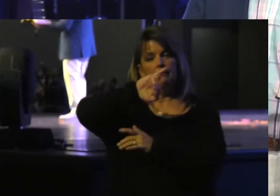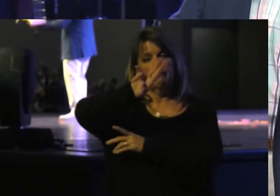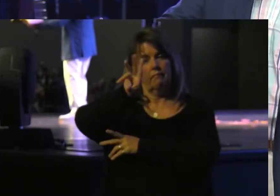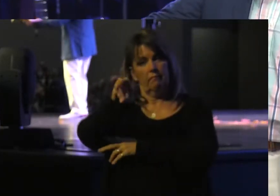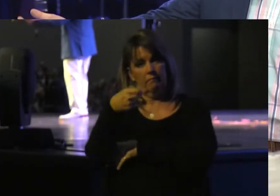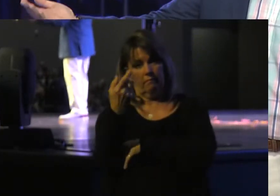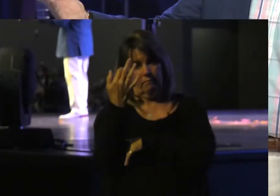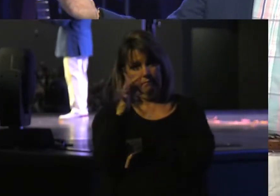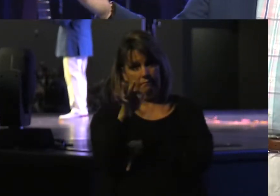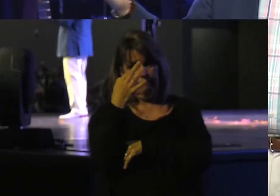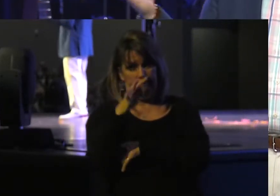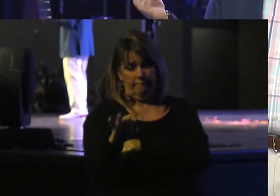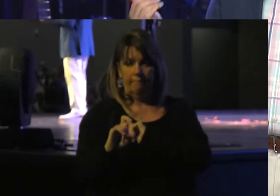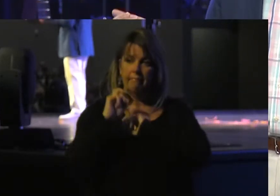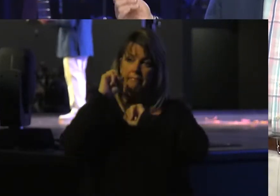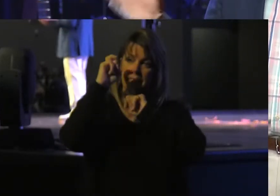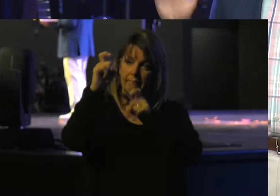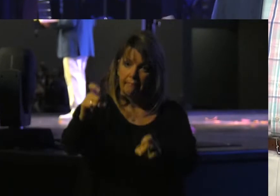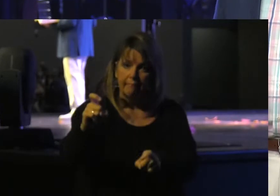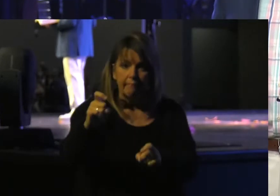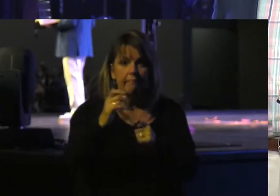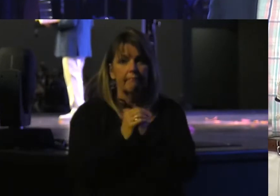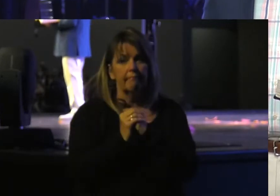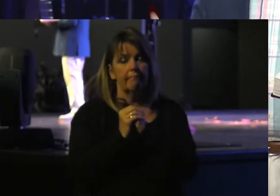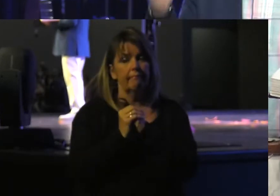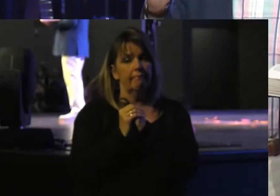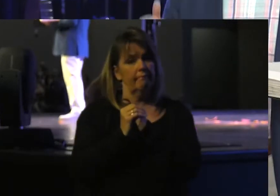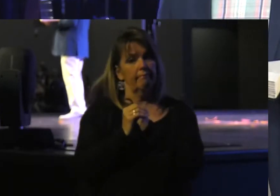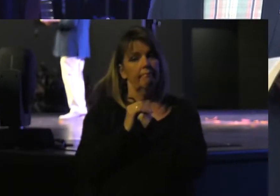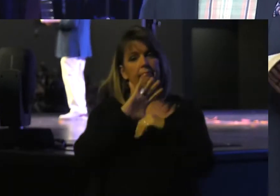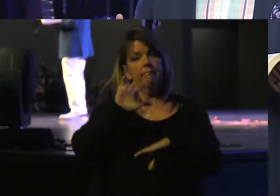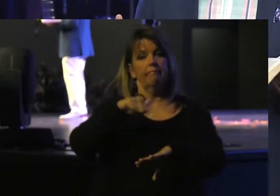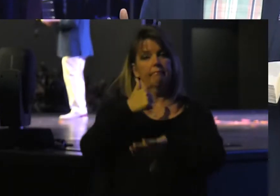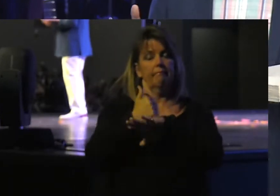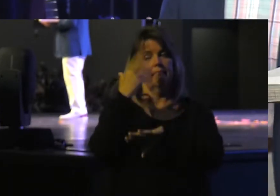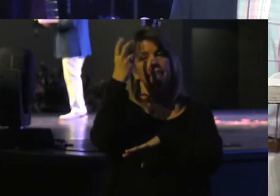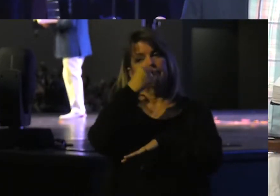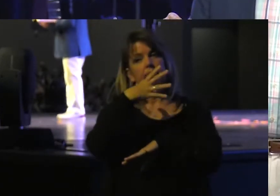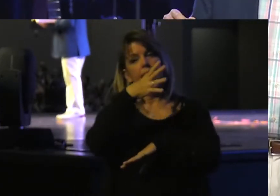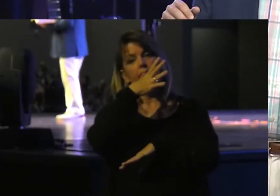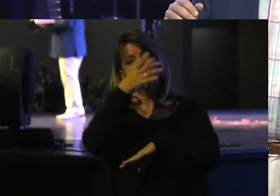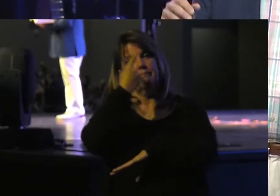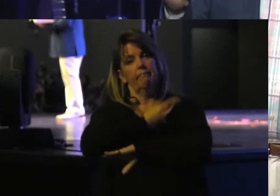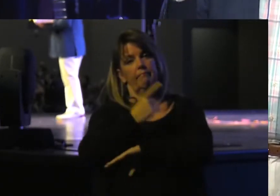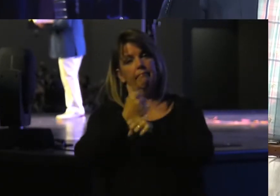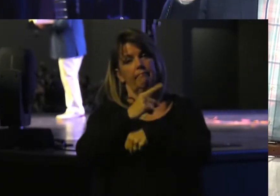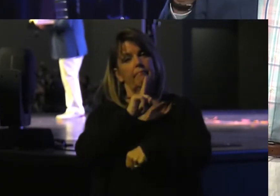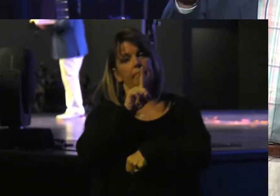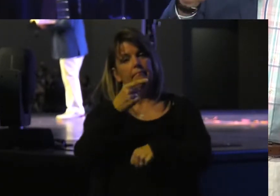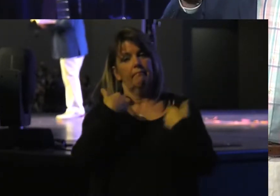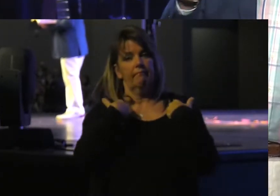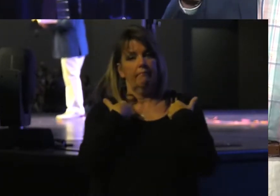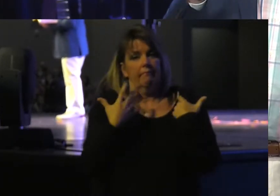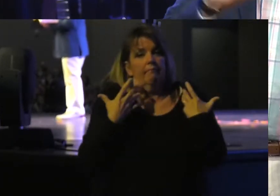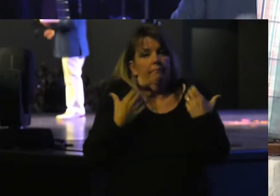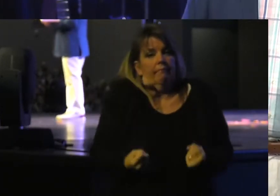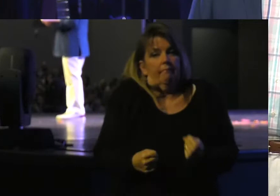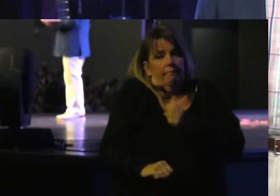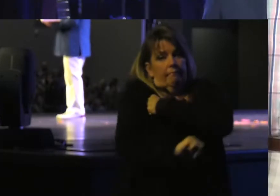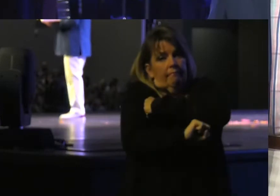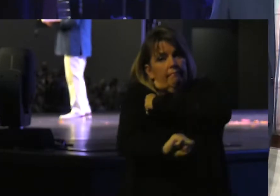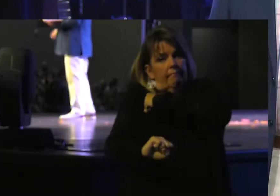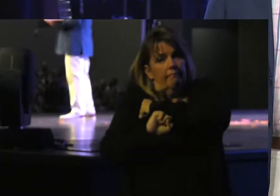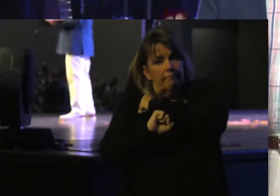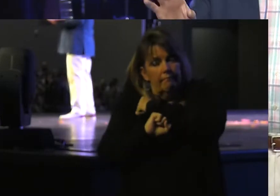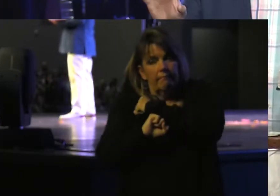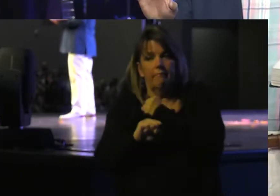And it gives us the stage, if you will, on this beautiful Mother's Day, To make sure we have a strong foundation,